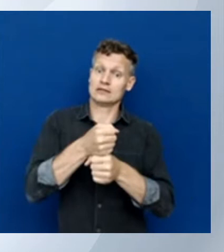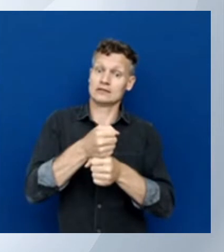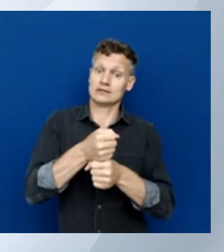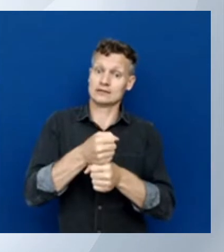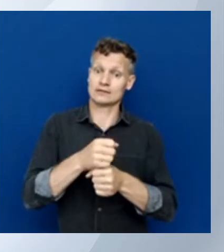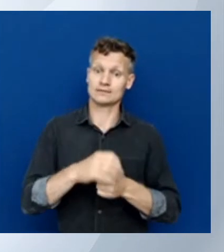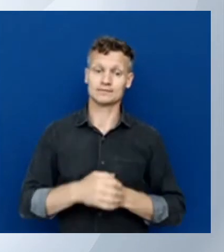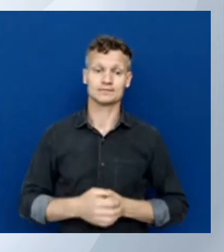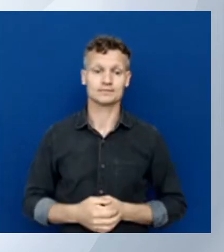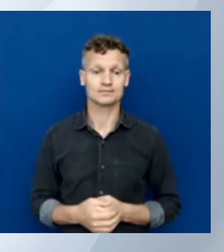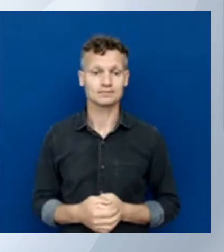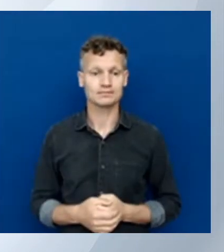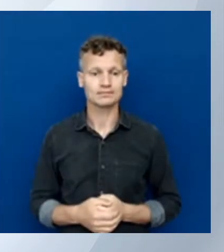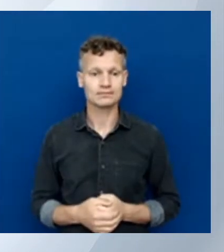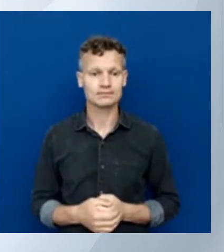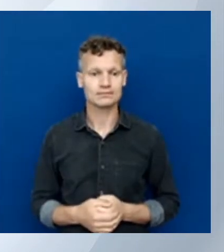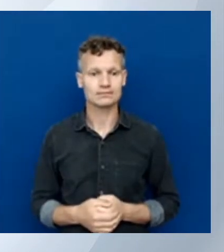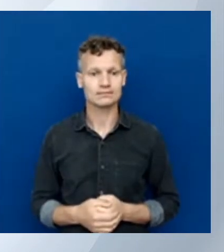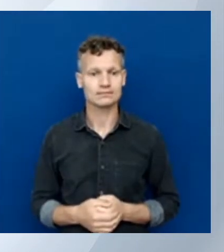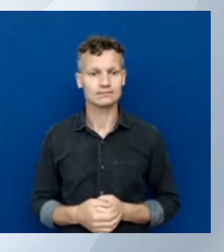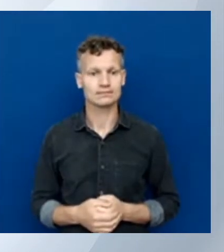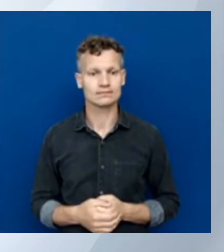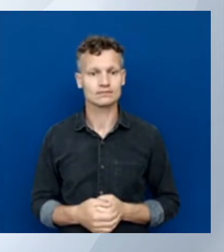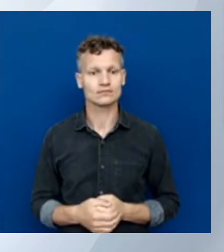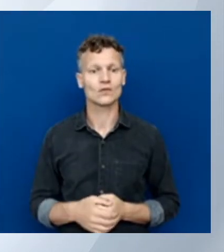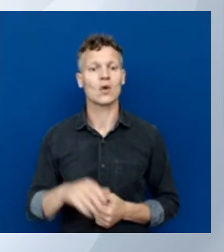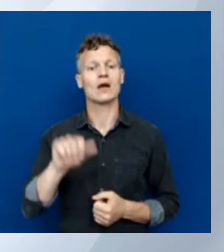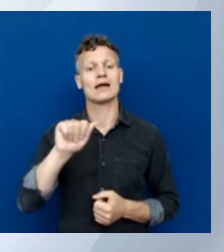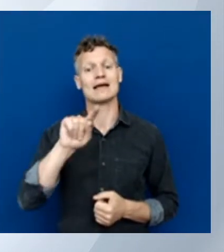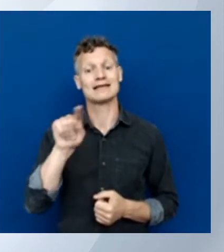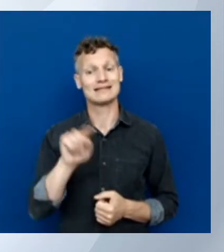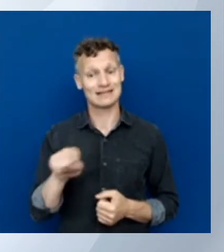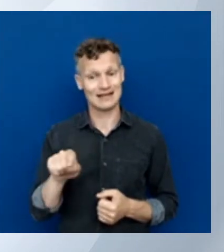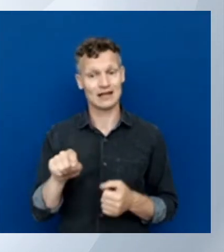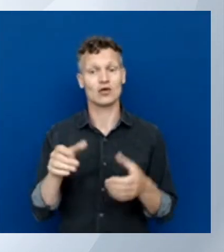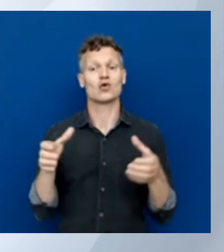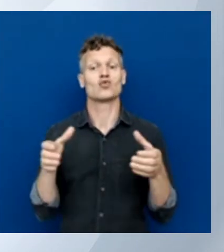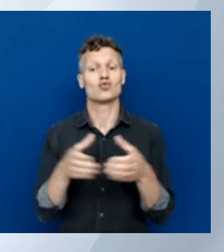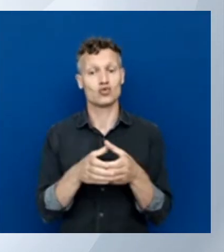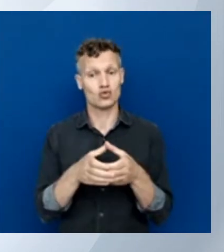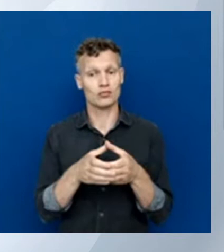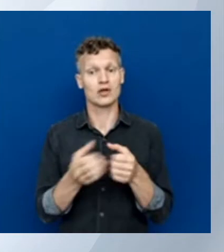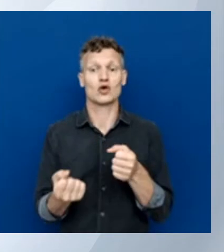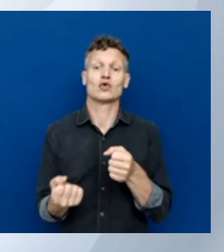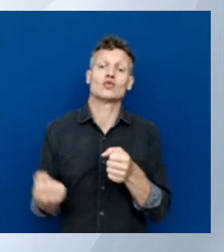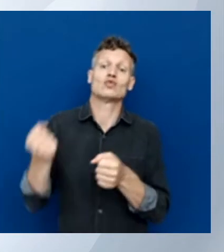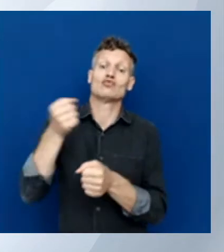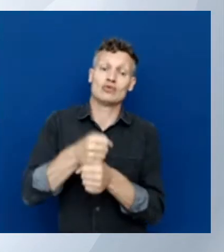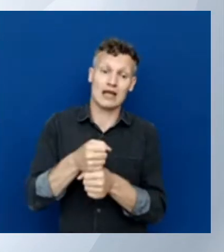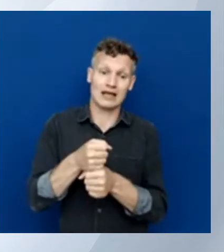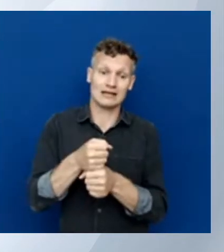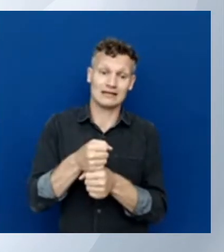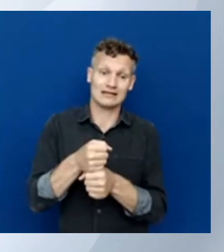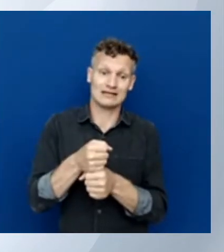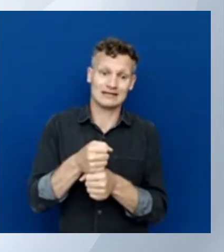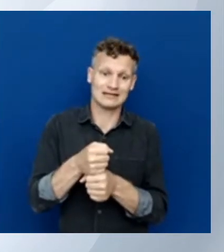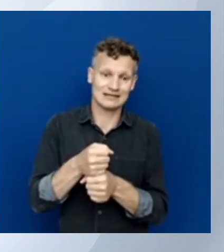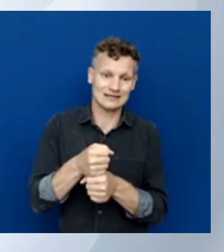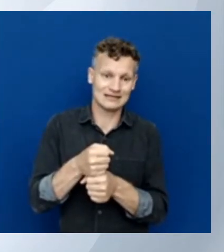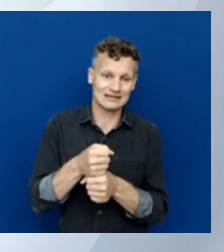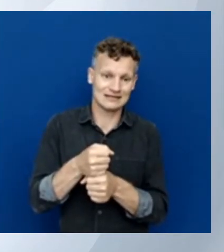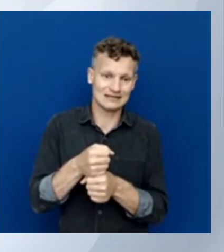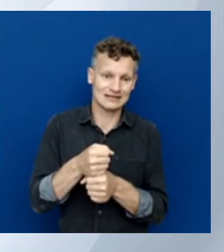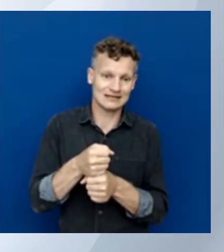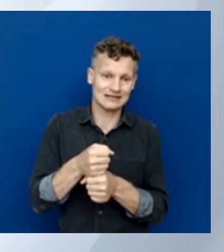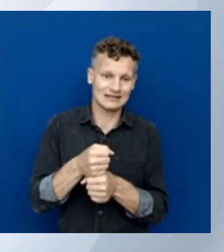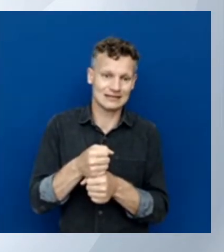So we put AZ group create. Oh, I thought I had autocomplete. You get really